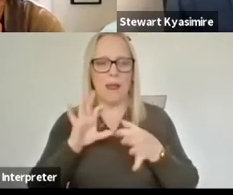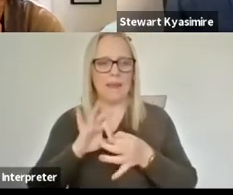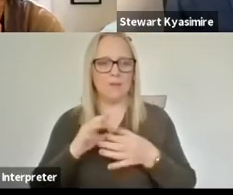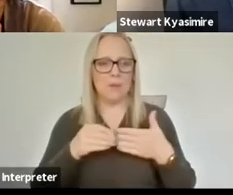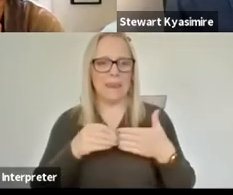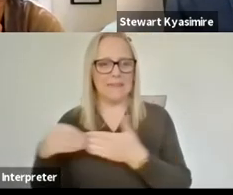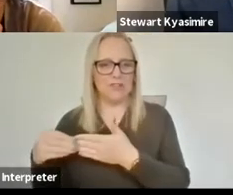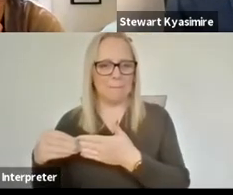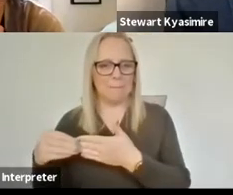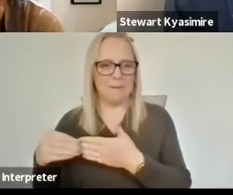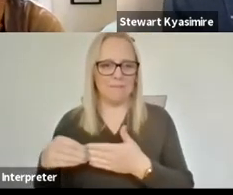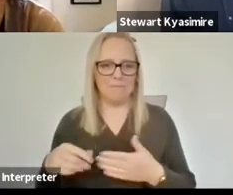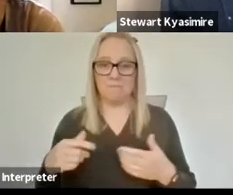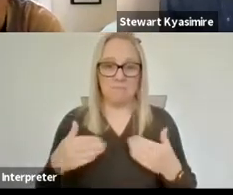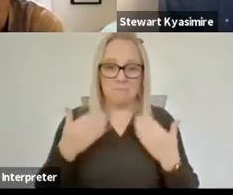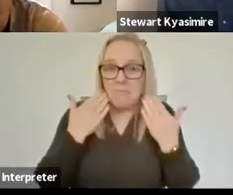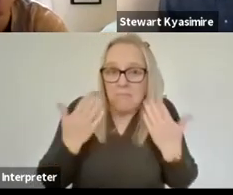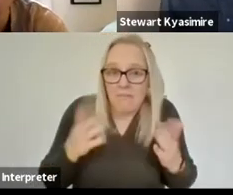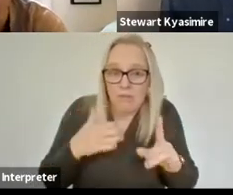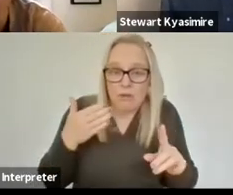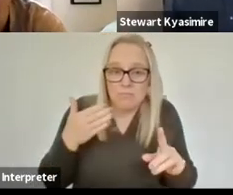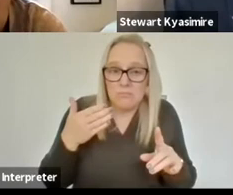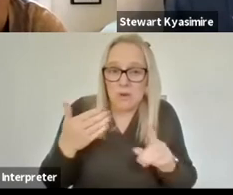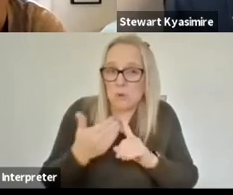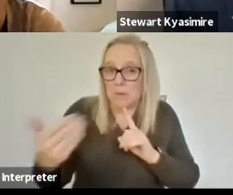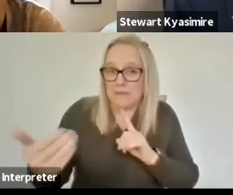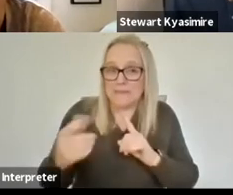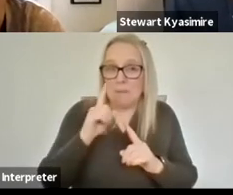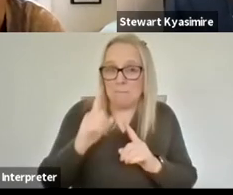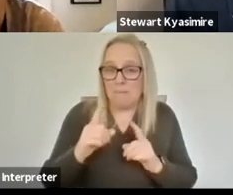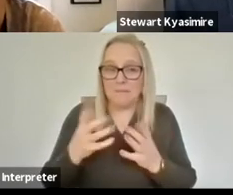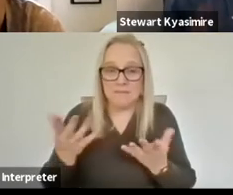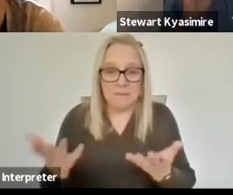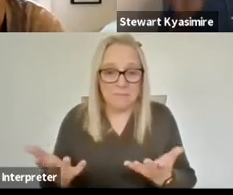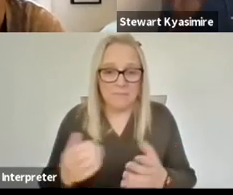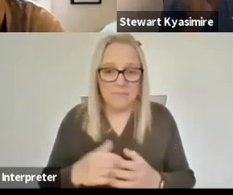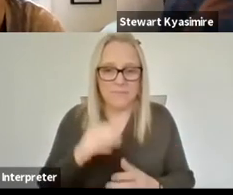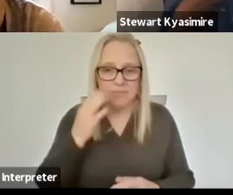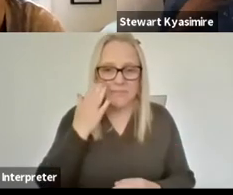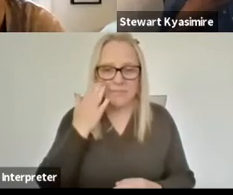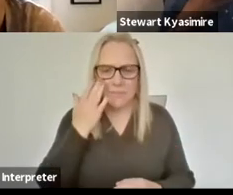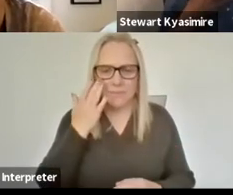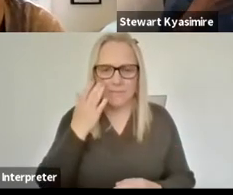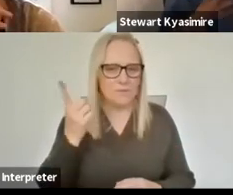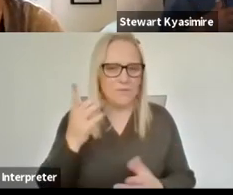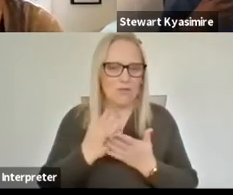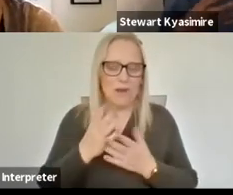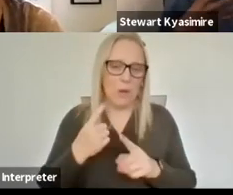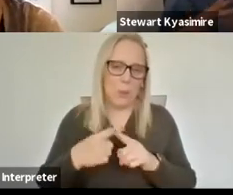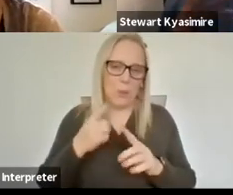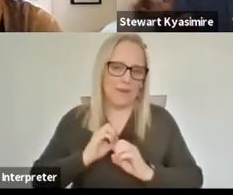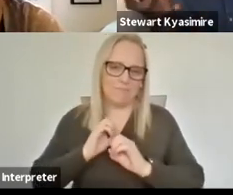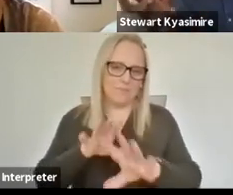can't say i've noticed that directly myself today however stuart um just a quick one from for for me it's